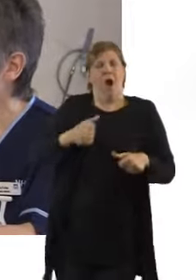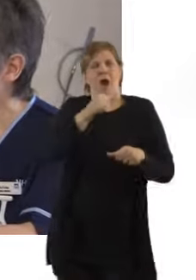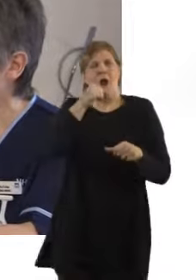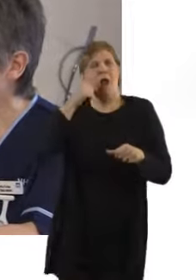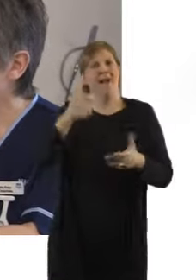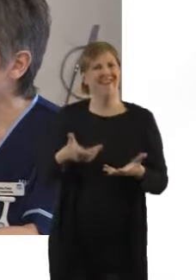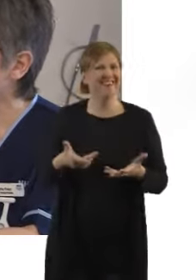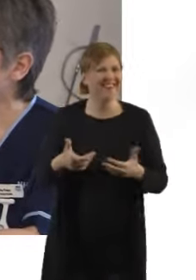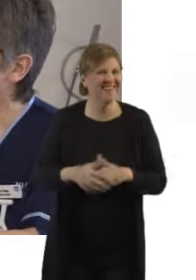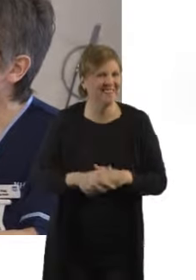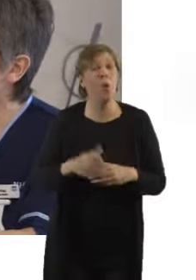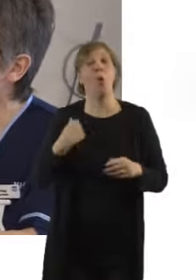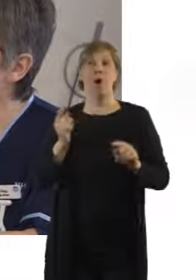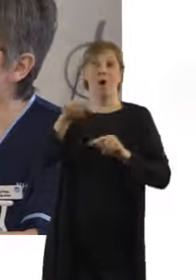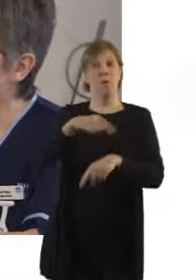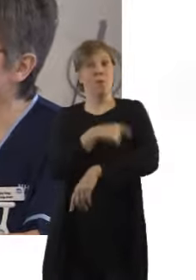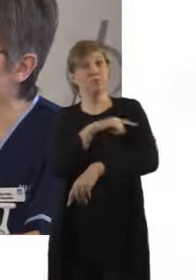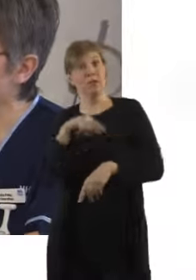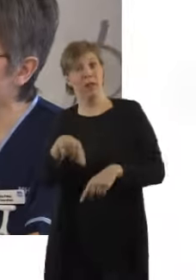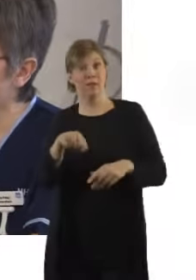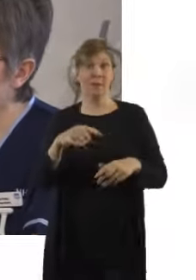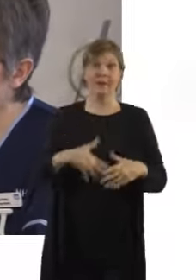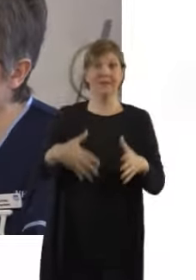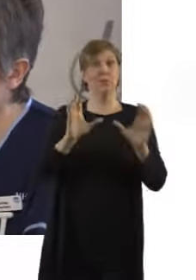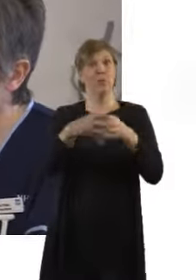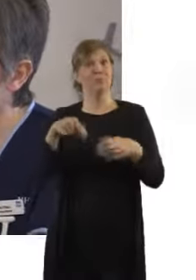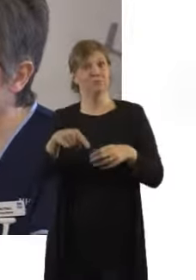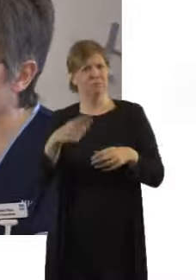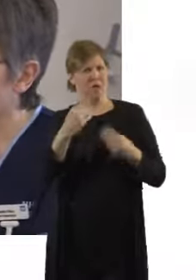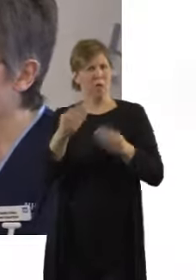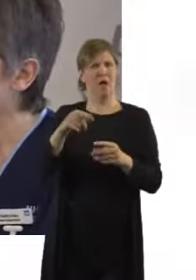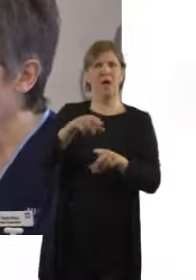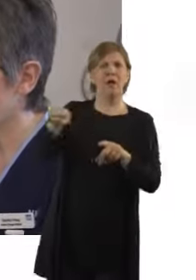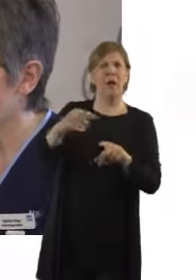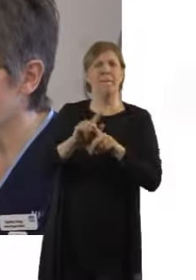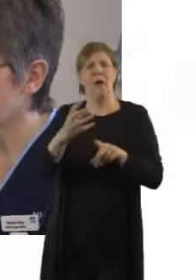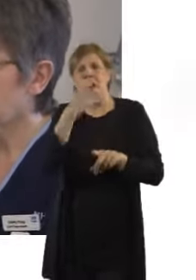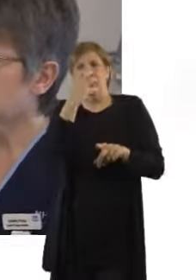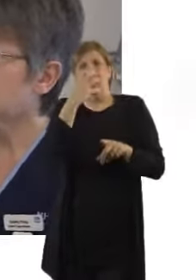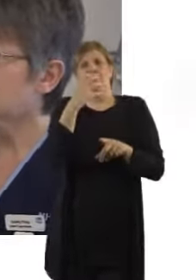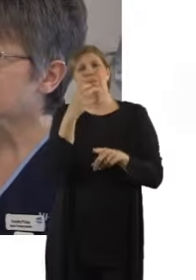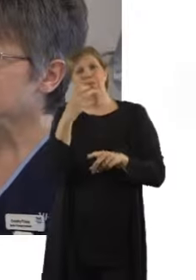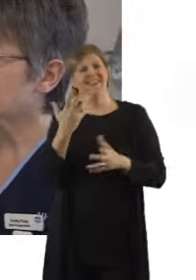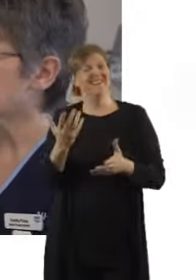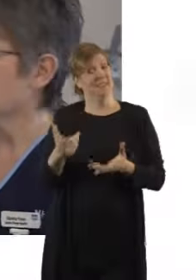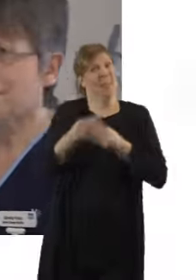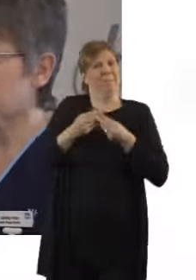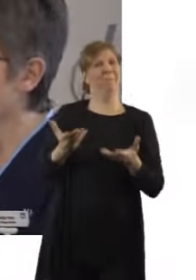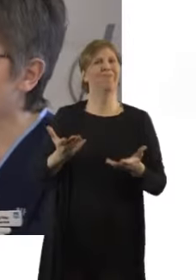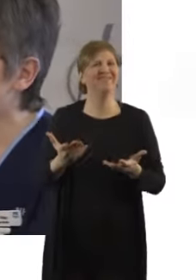gas and air, which is very, very helpful. You have to breathe that every contraction. And it takes five